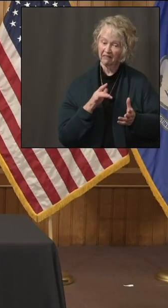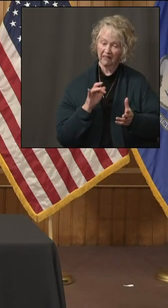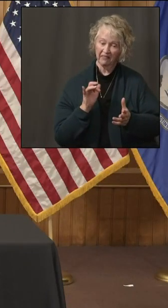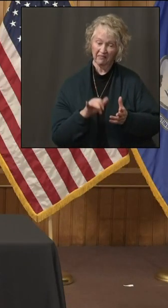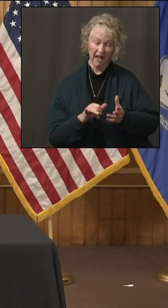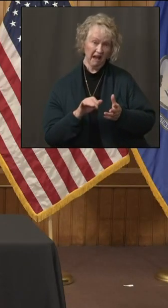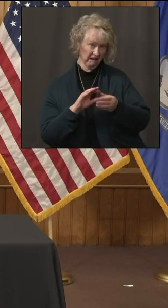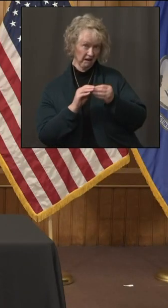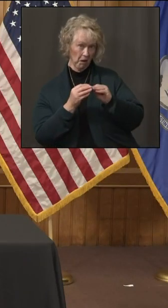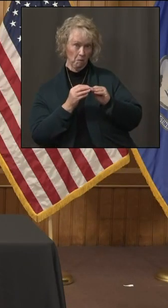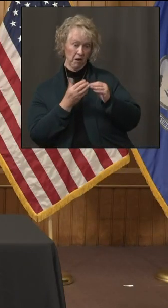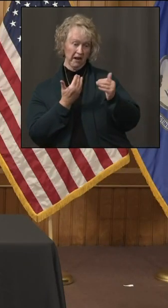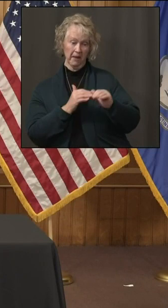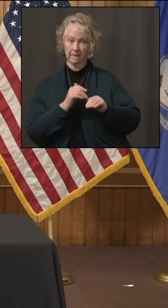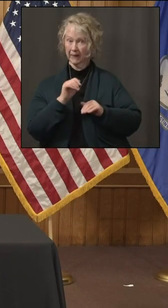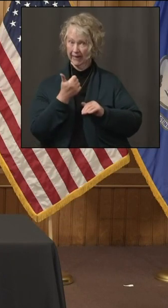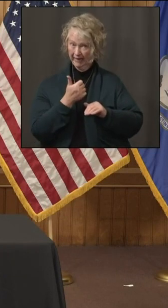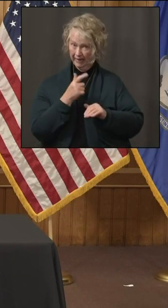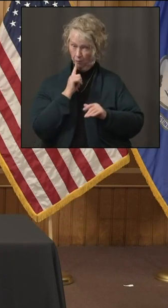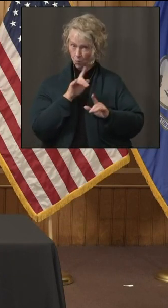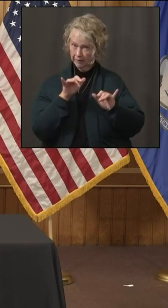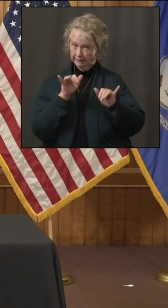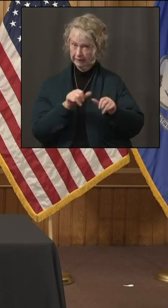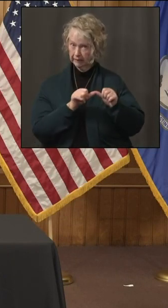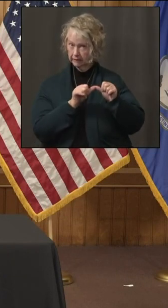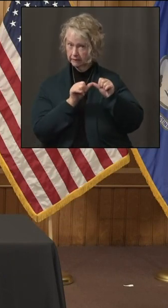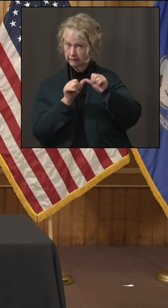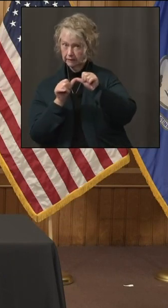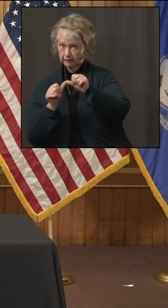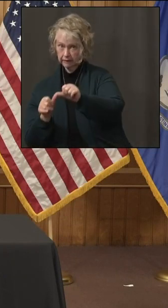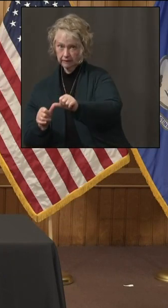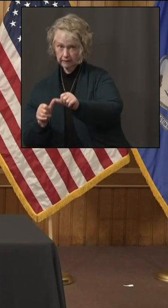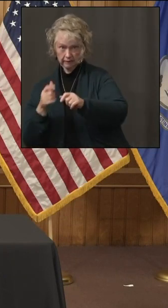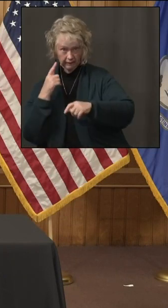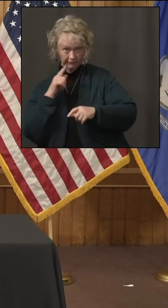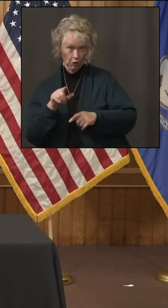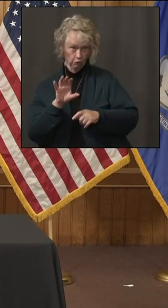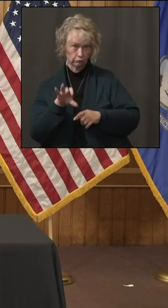-person limit being in place at Christmastime?